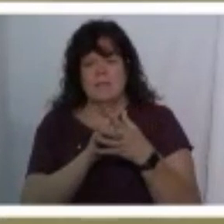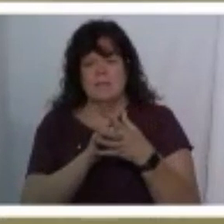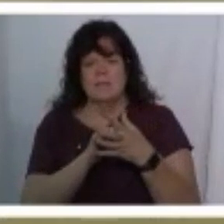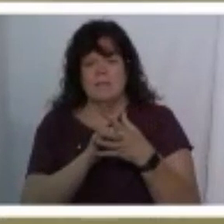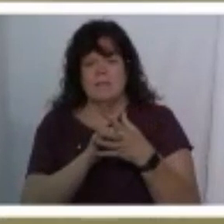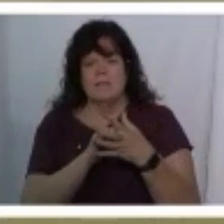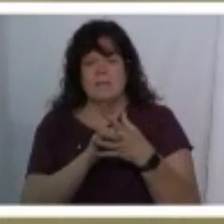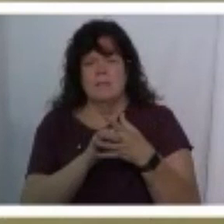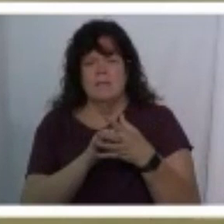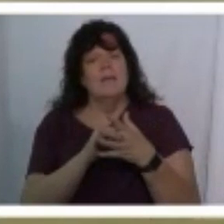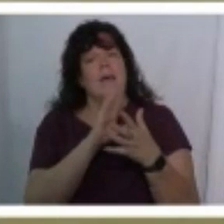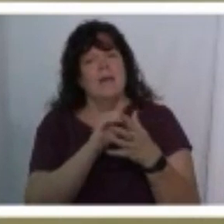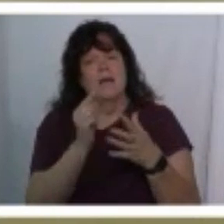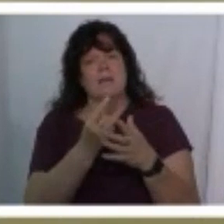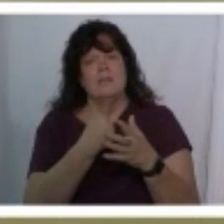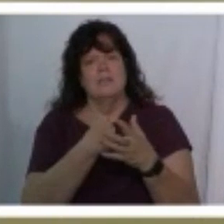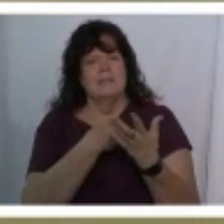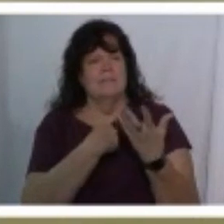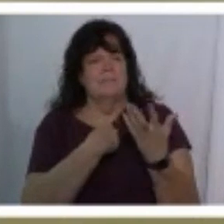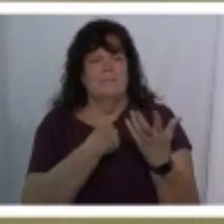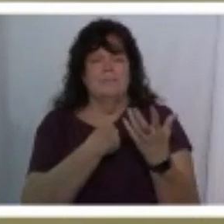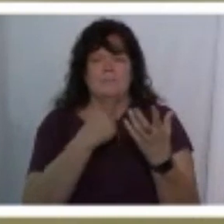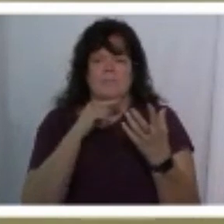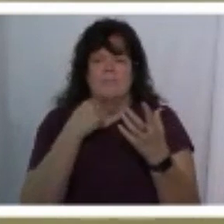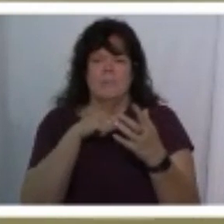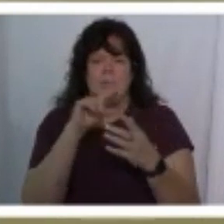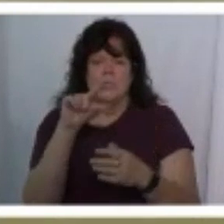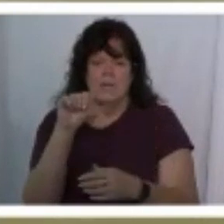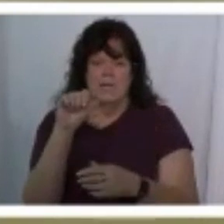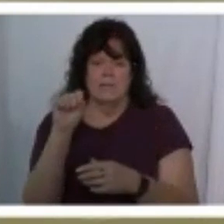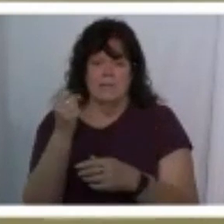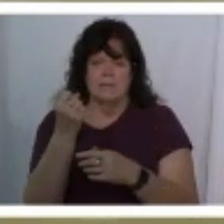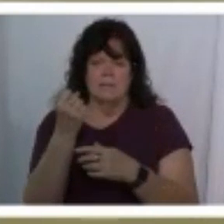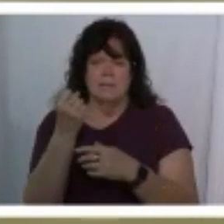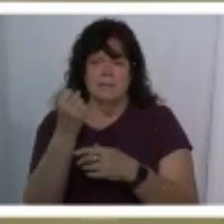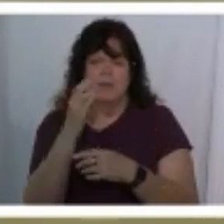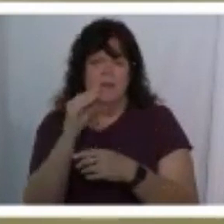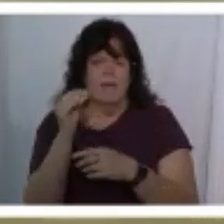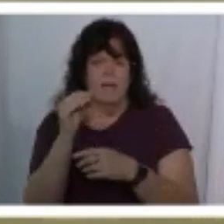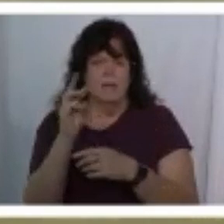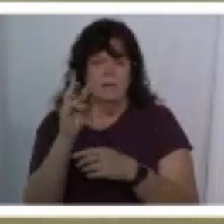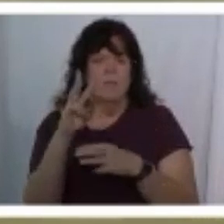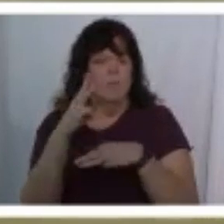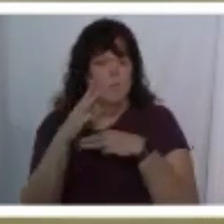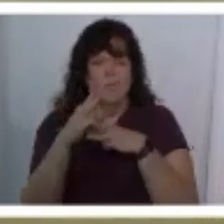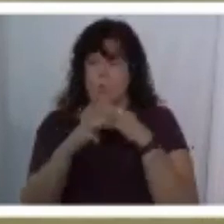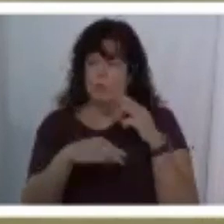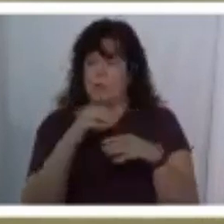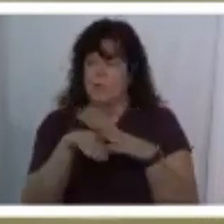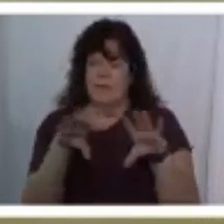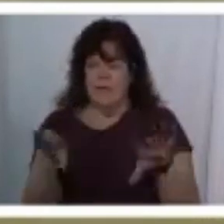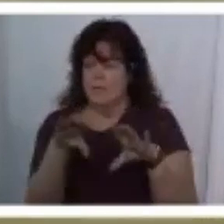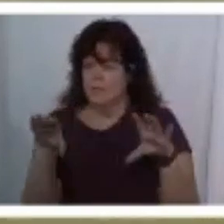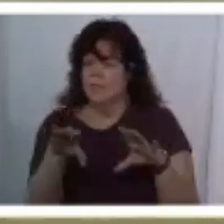and i just we write gas and um girls in action i have to think